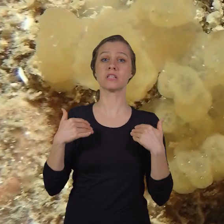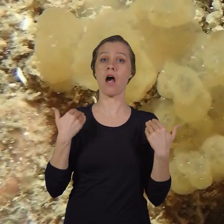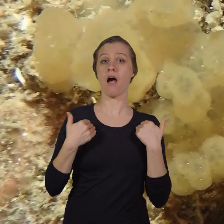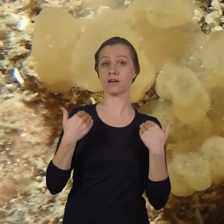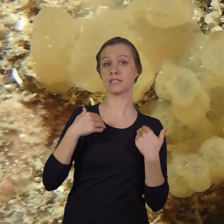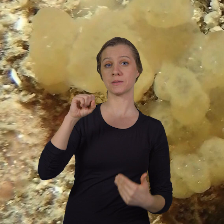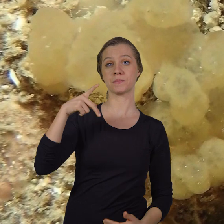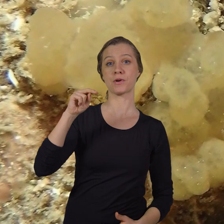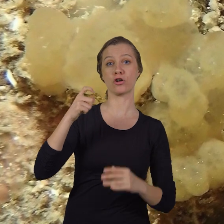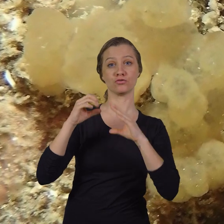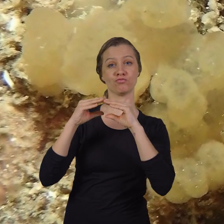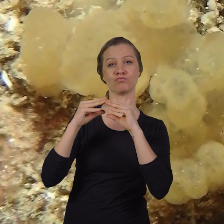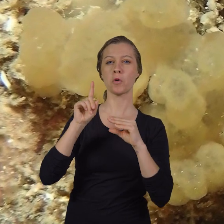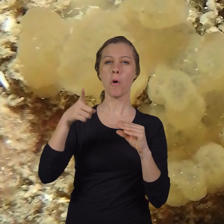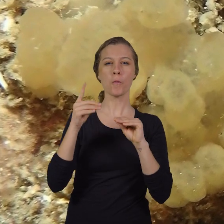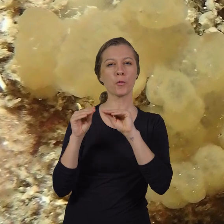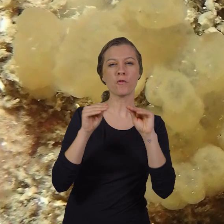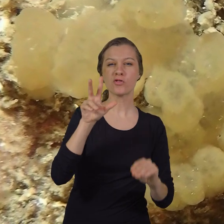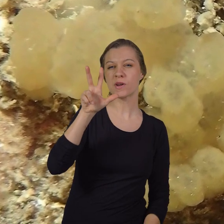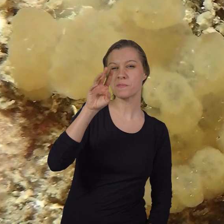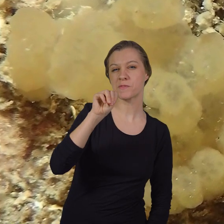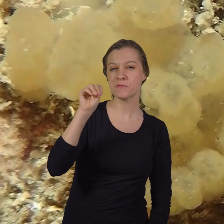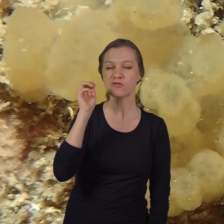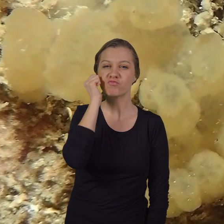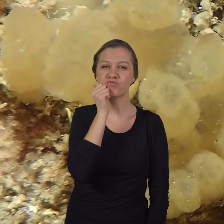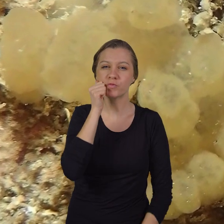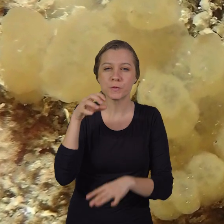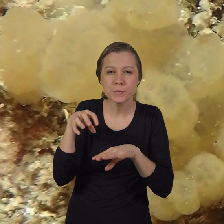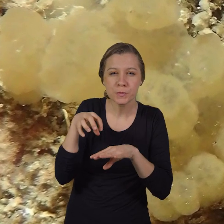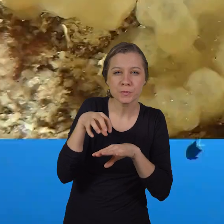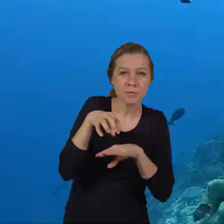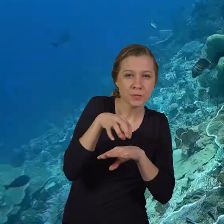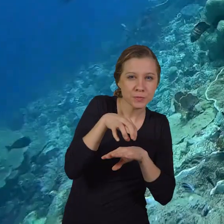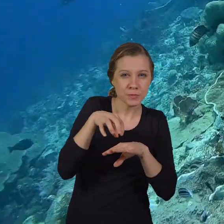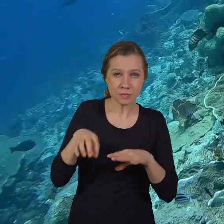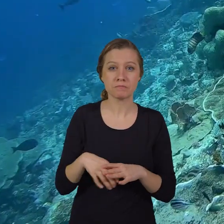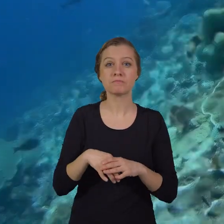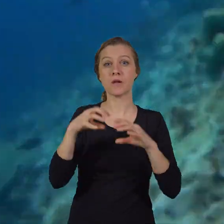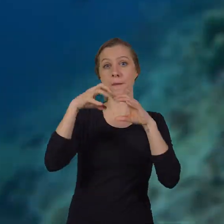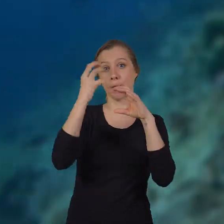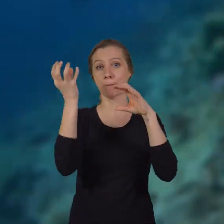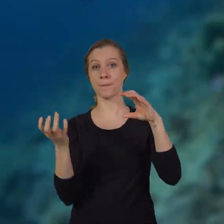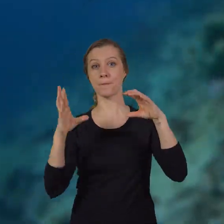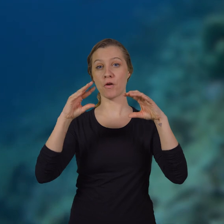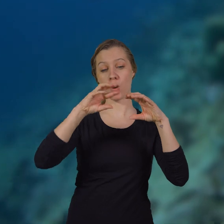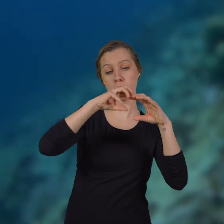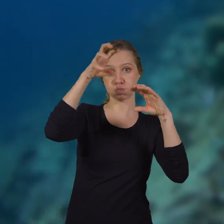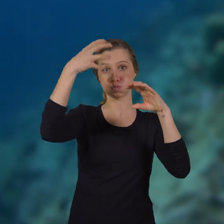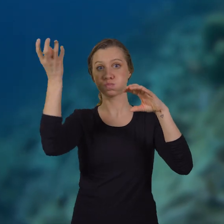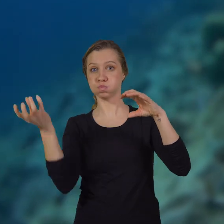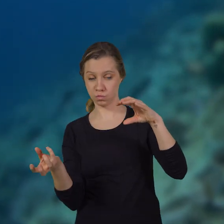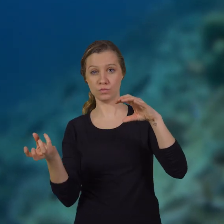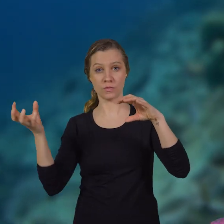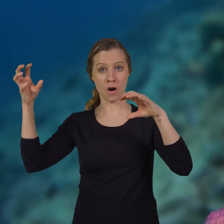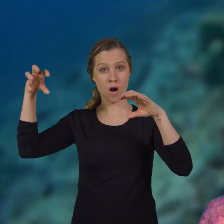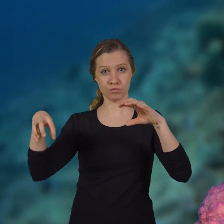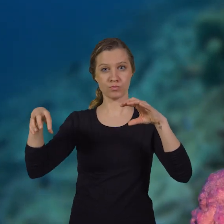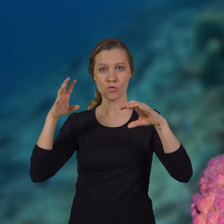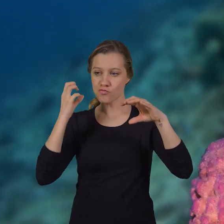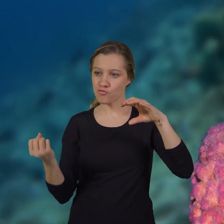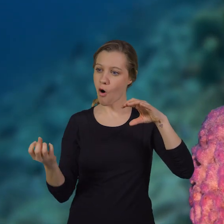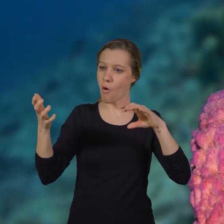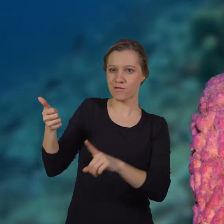young sponges only move around three millimeters a day. When a piece of Periphera is broken off,